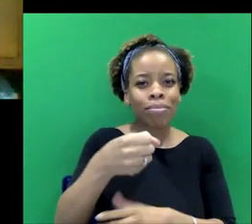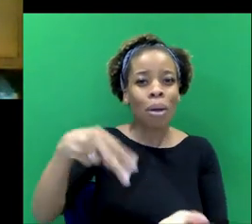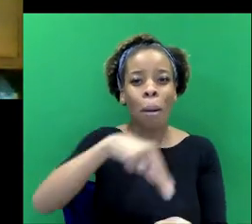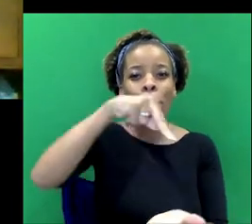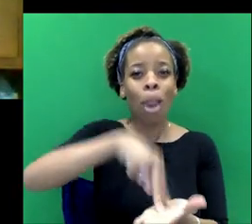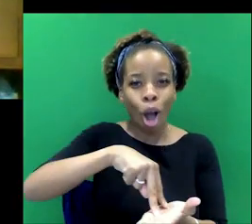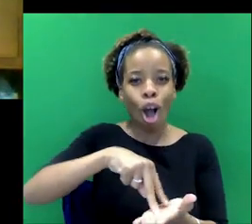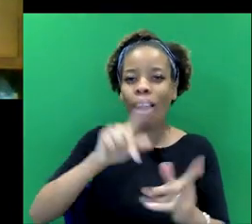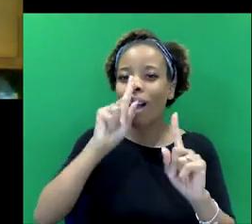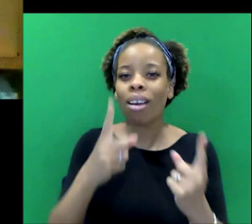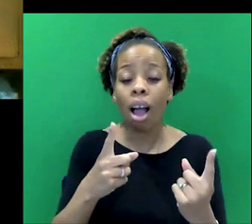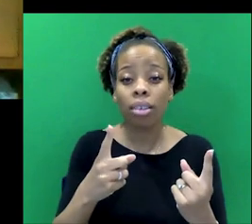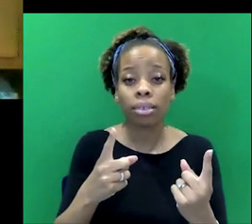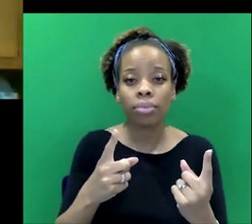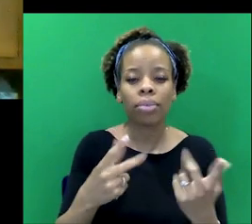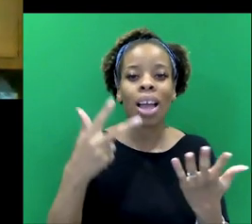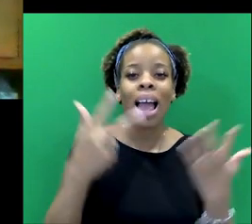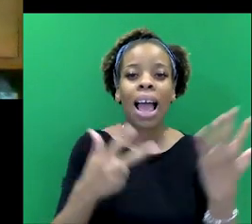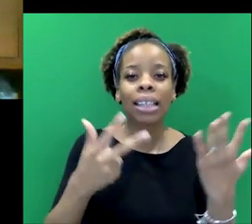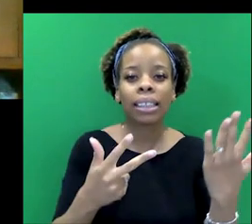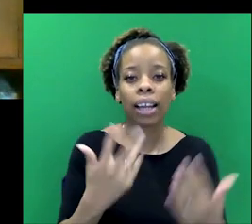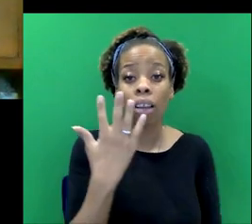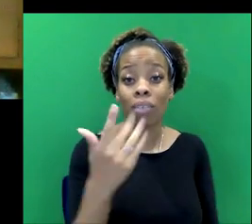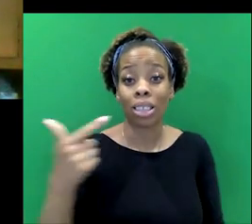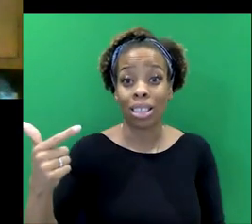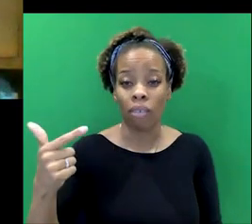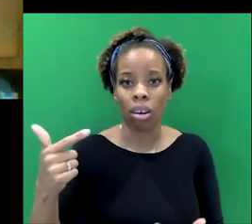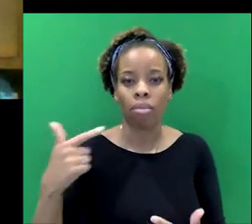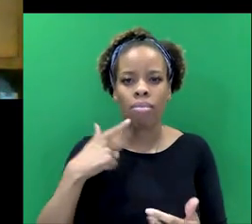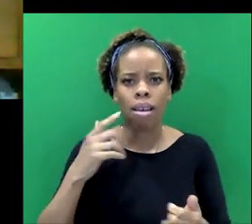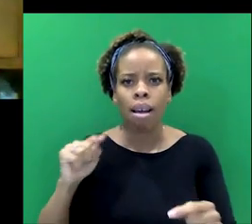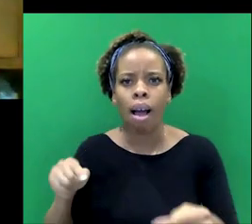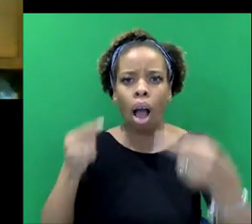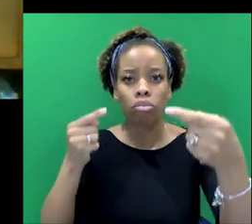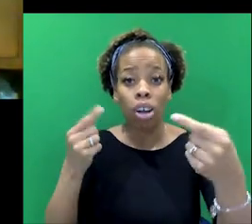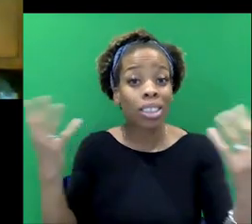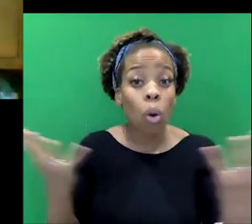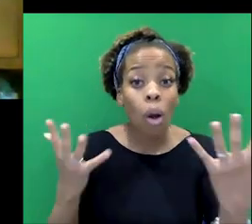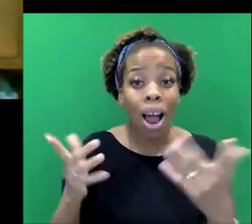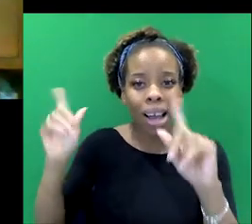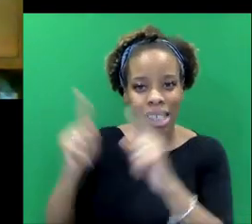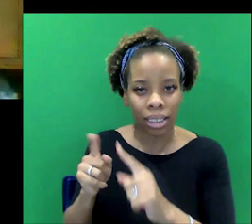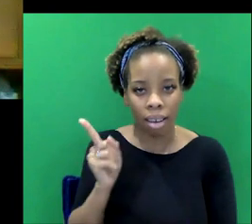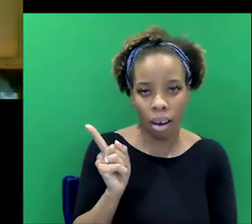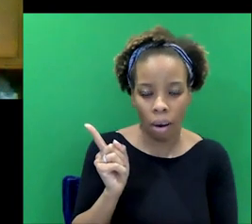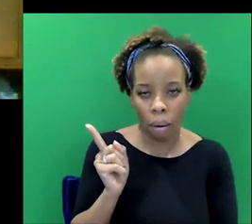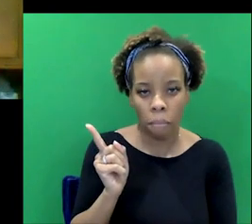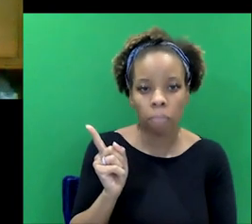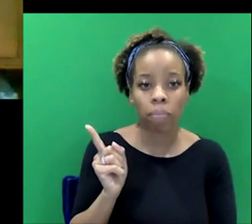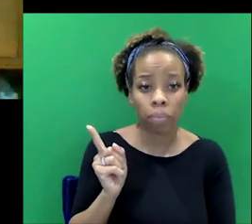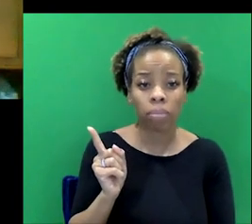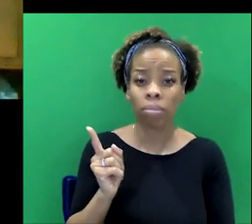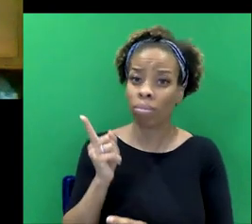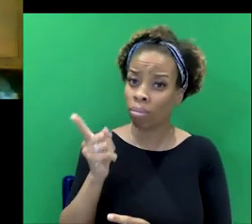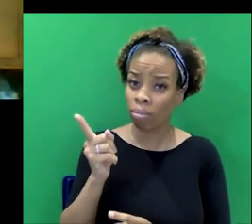is the 1857 uprising in India, where we have people as famous and